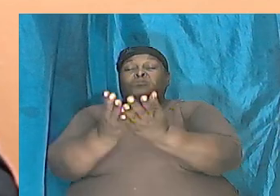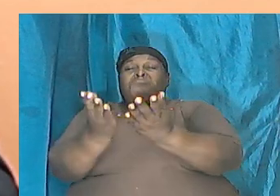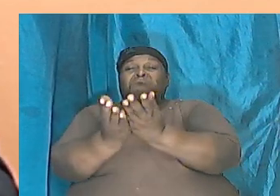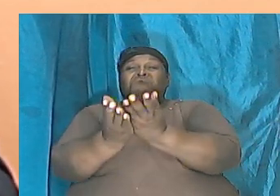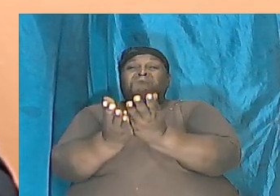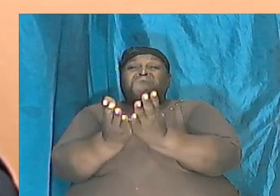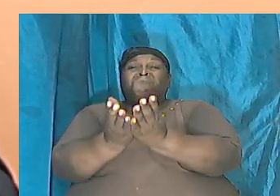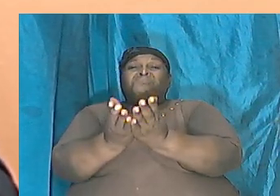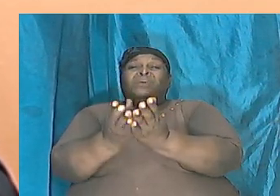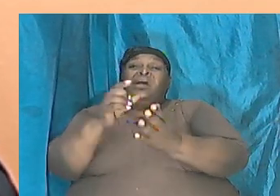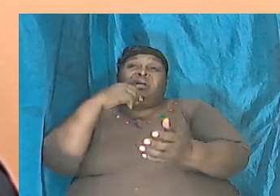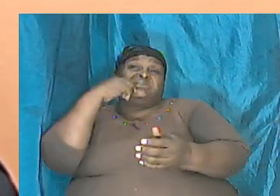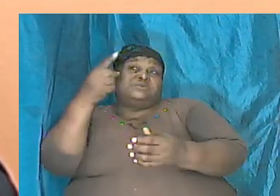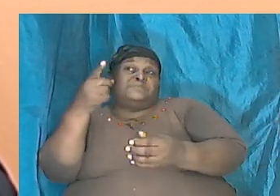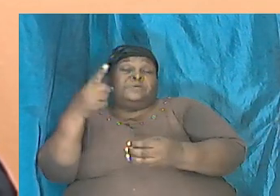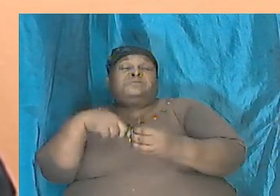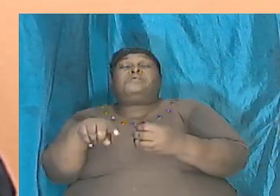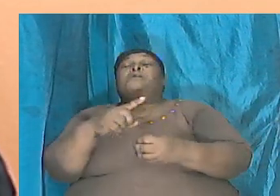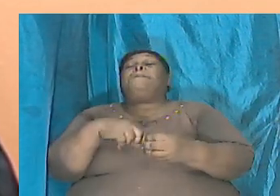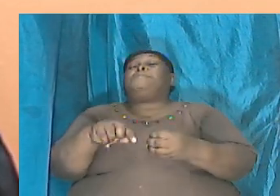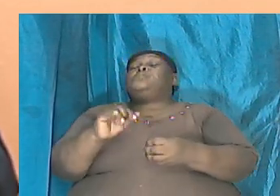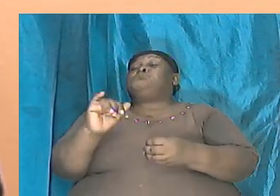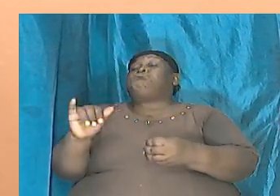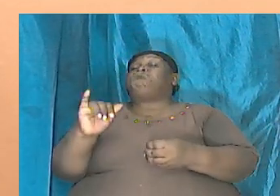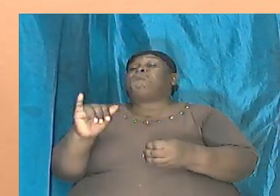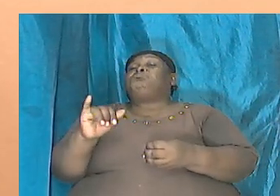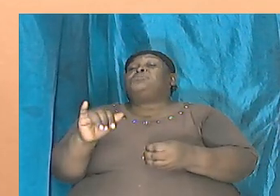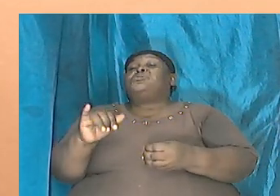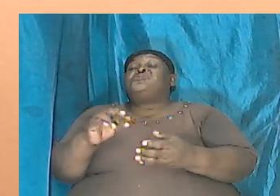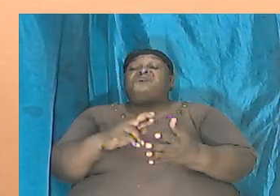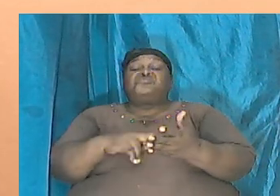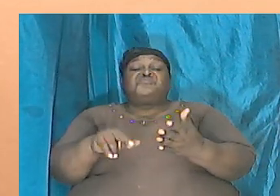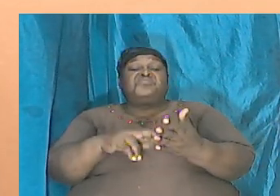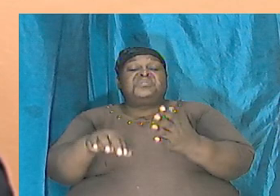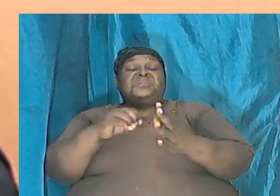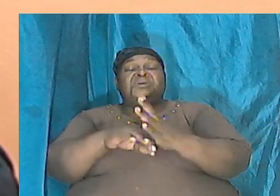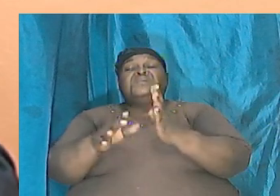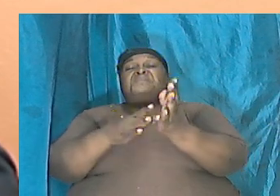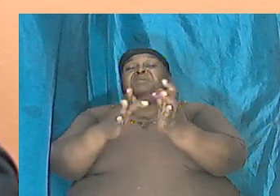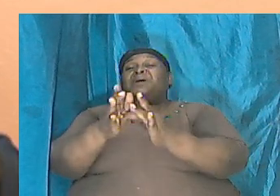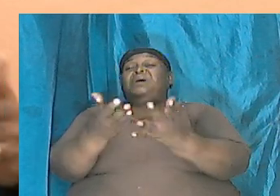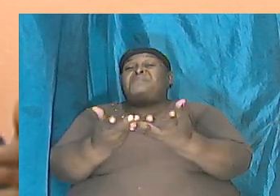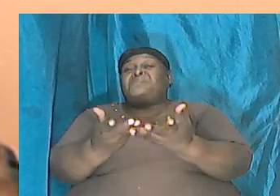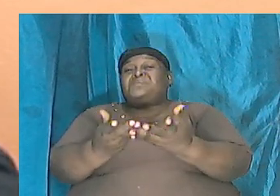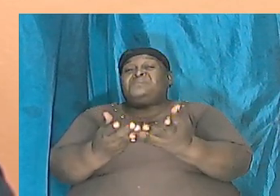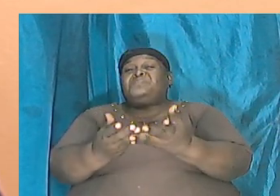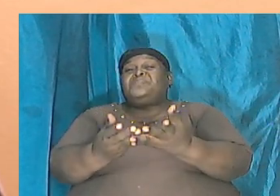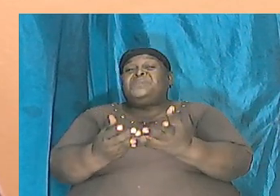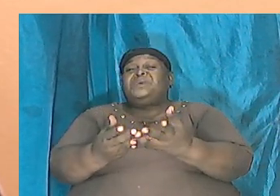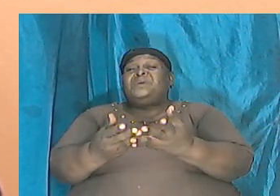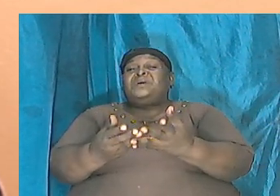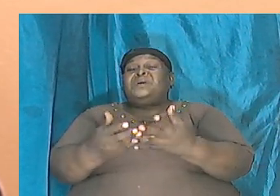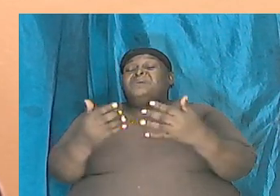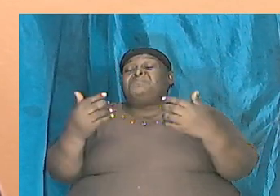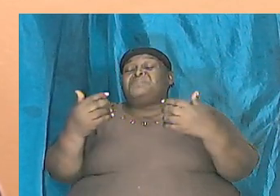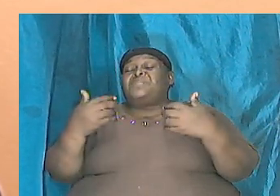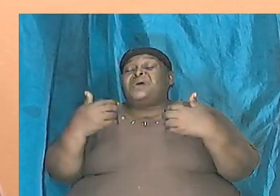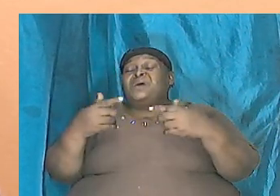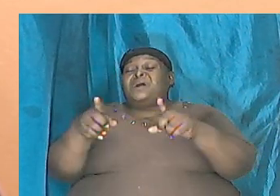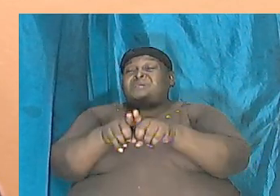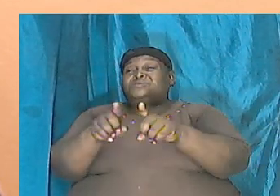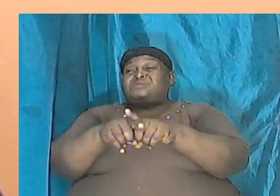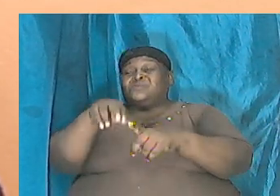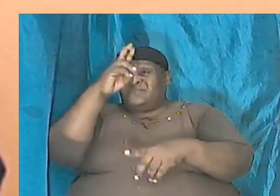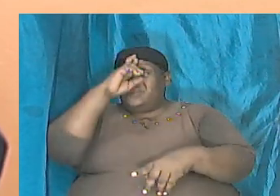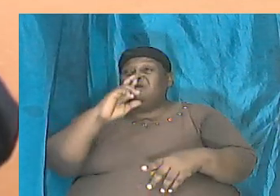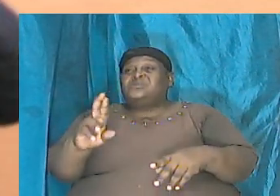and speak about that so that if we read into the Bible, as Revelation would put it, that a time